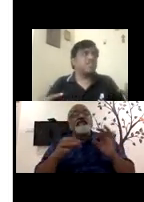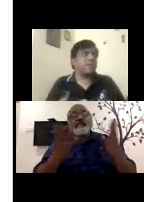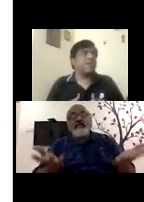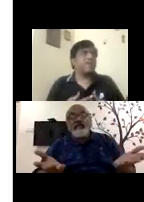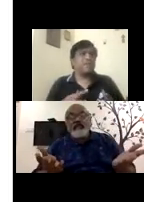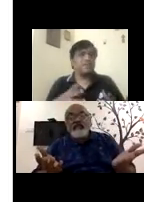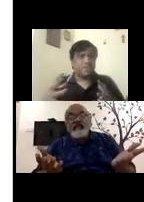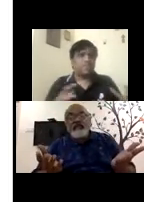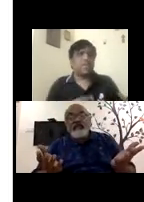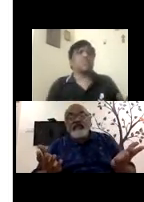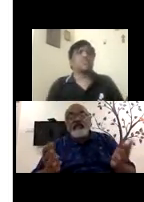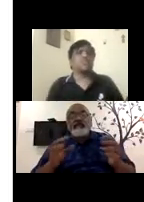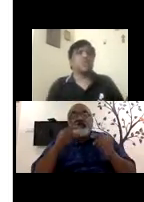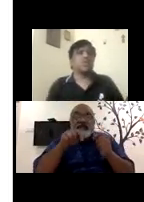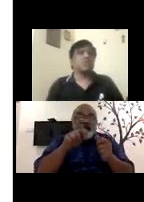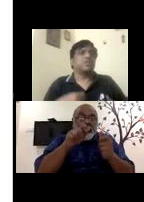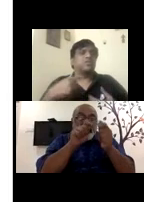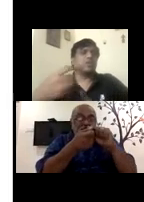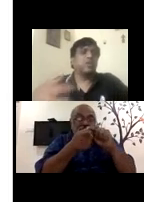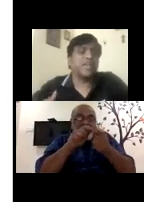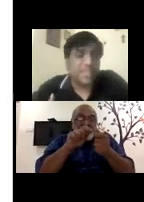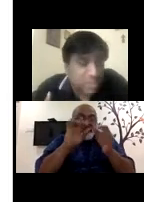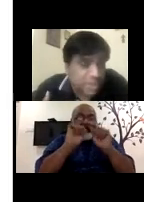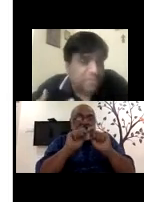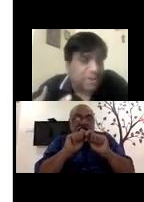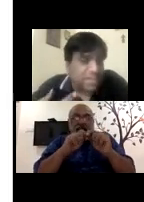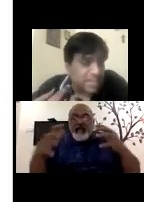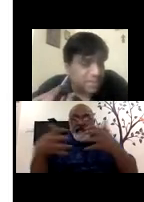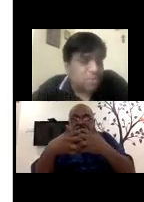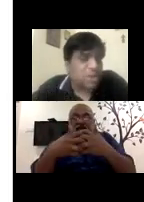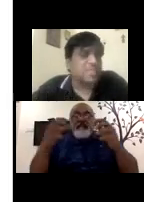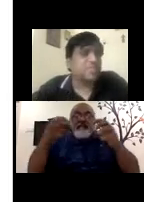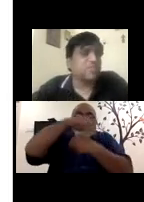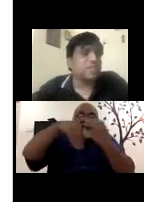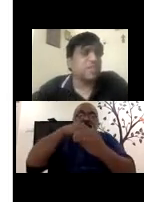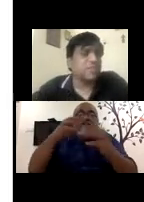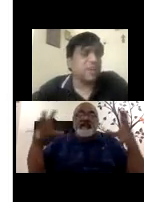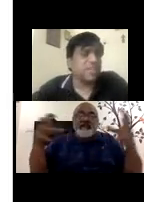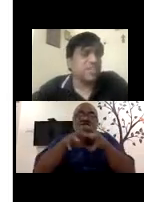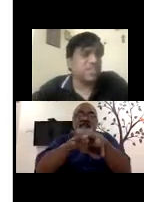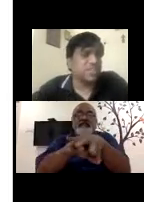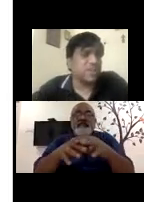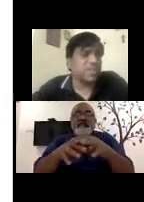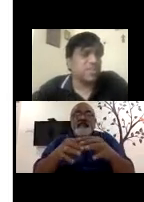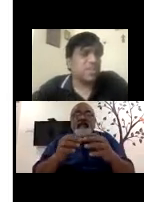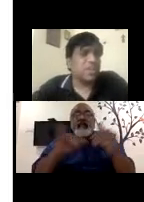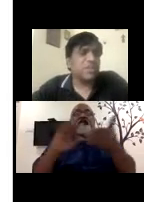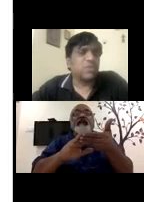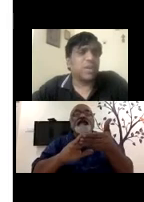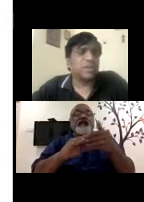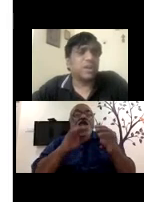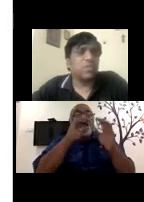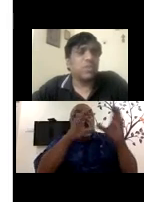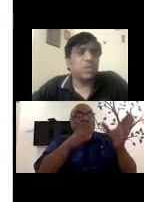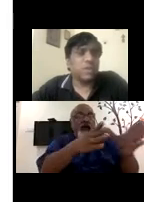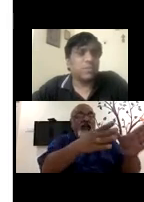tested, married, the best parts of each model. So, it has, everyone has, every model has its own advantages, disadvantages. We